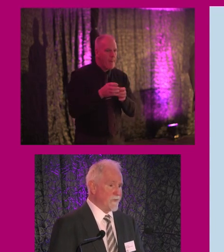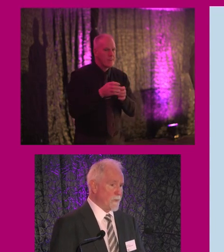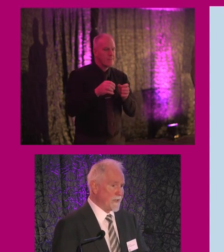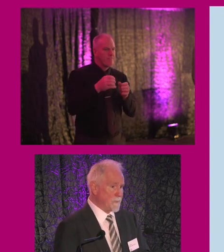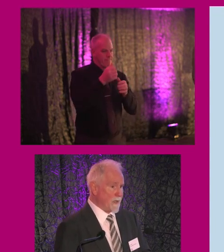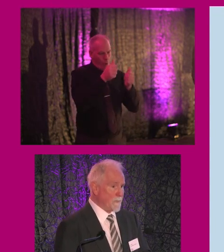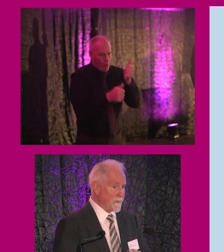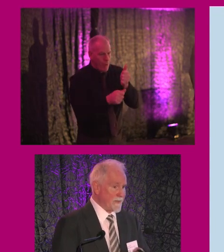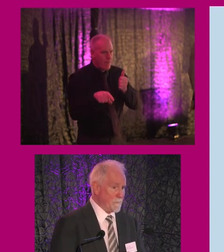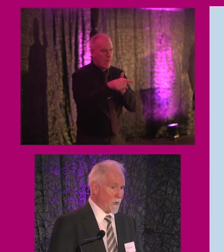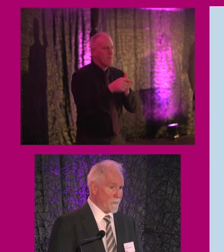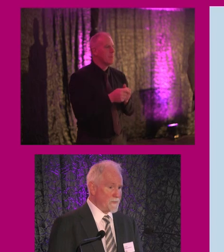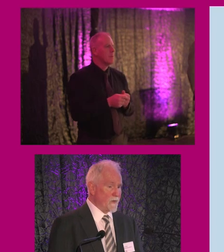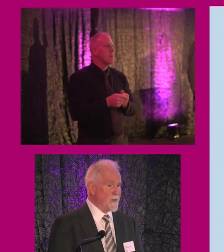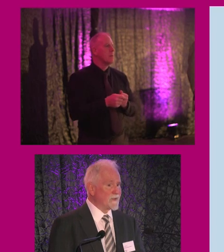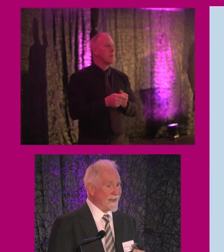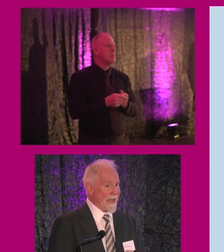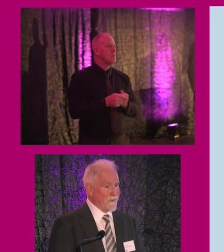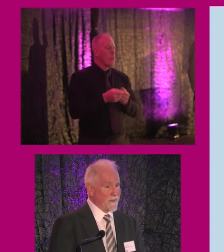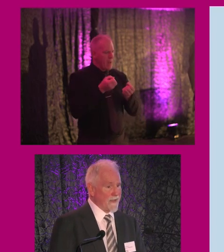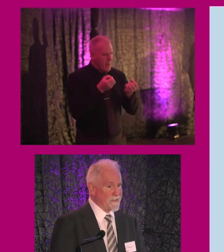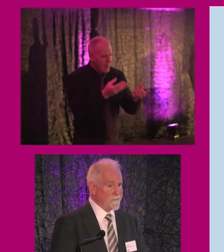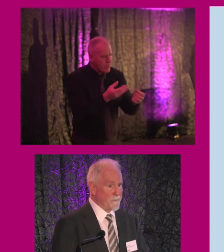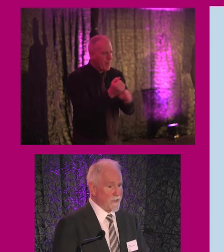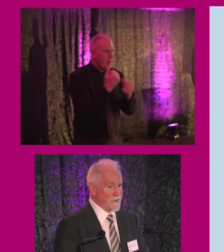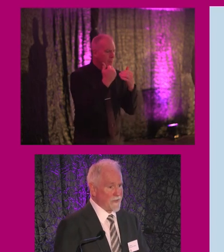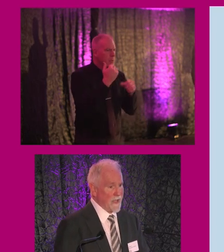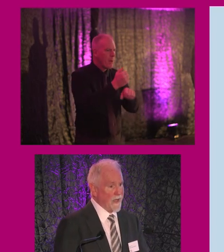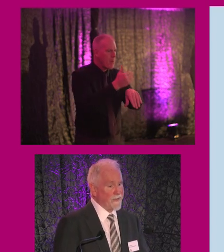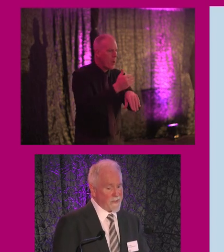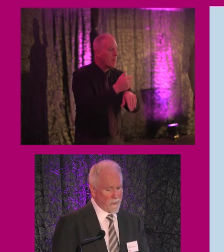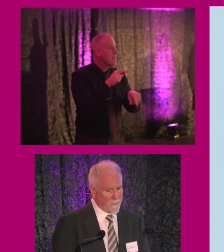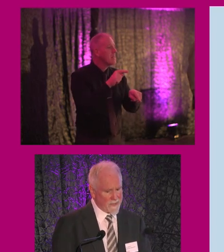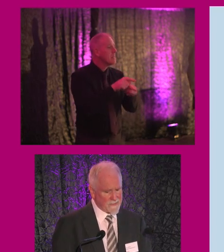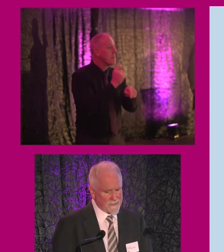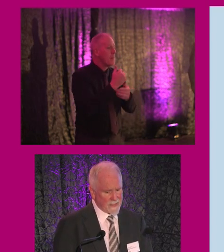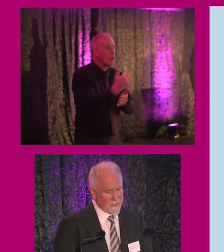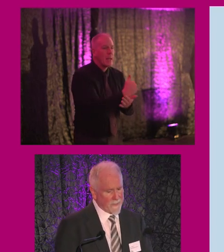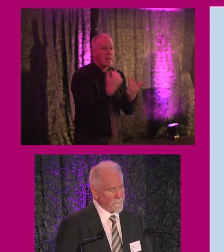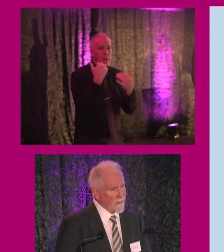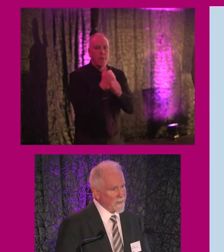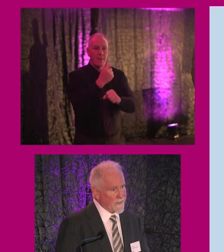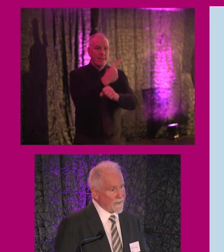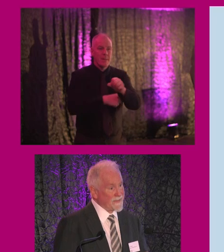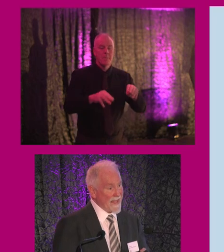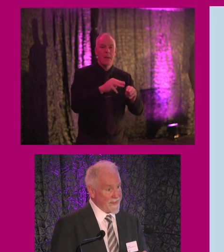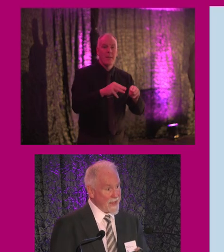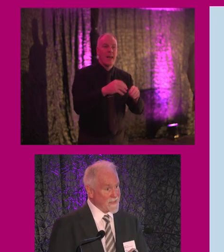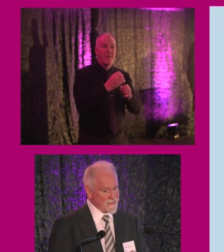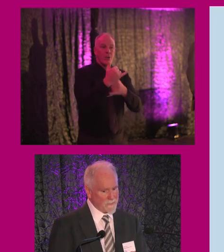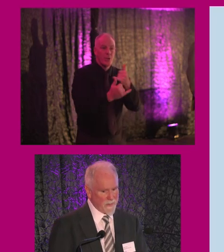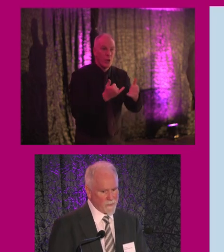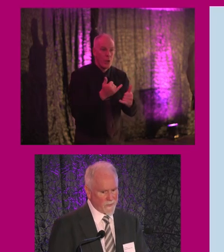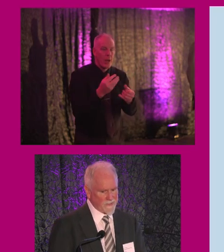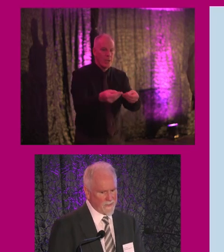I suppose, informing them about employment, but also on gathering that information that on a yearly basis that they